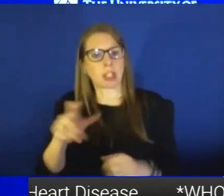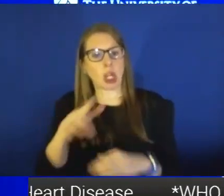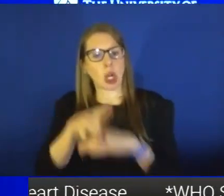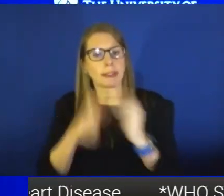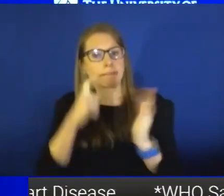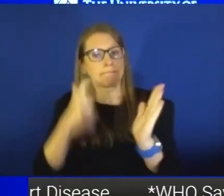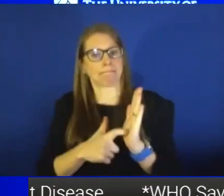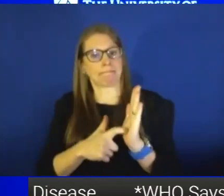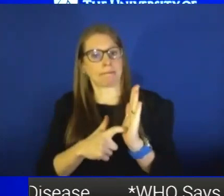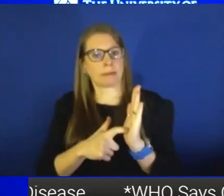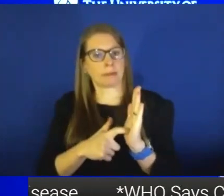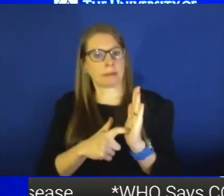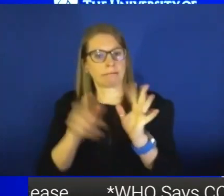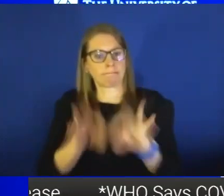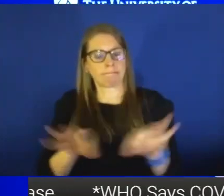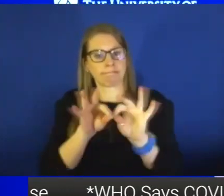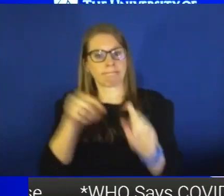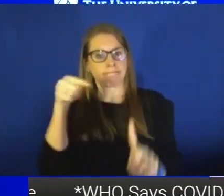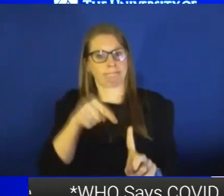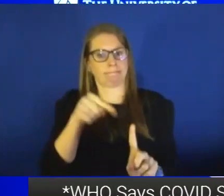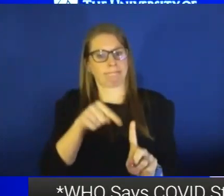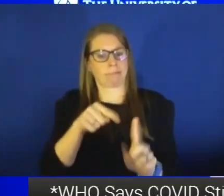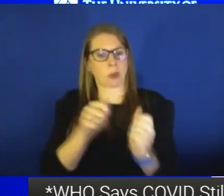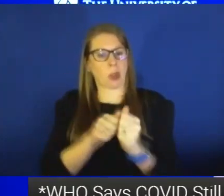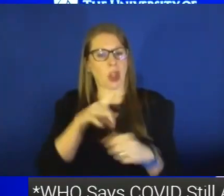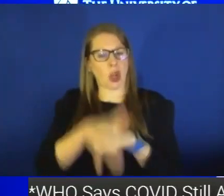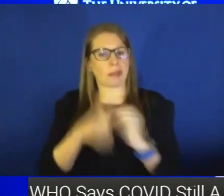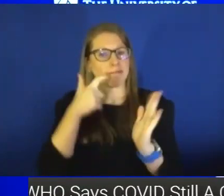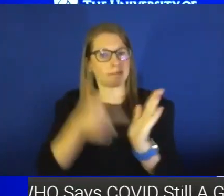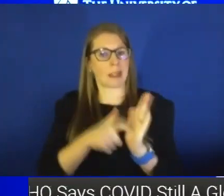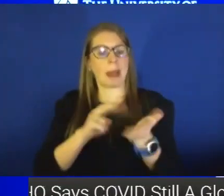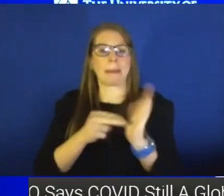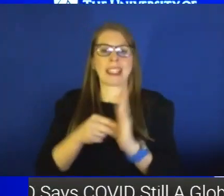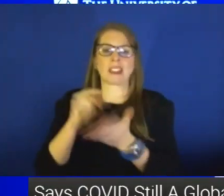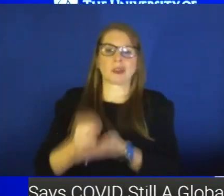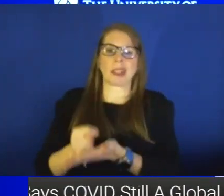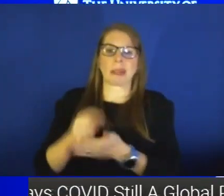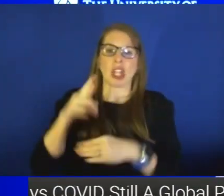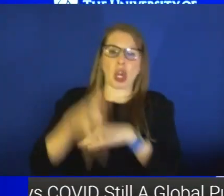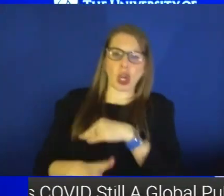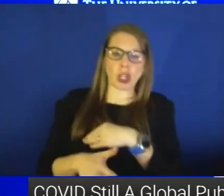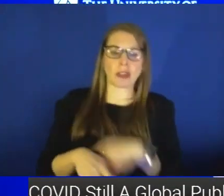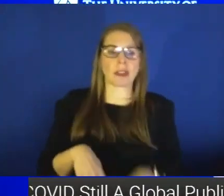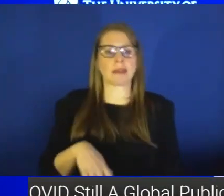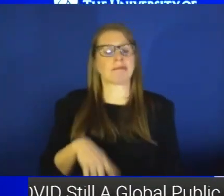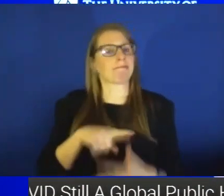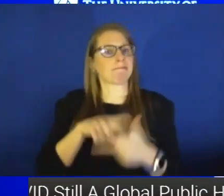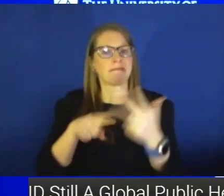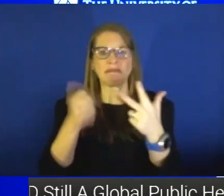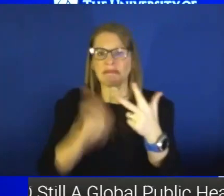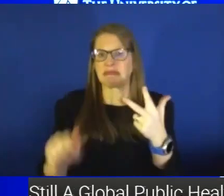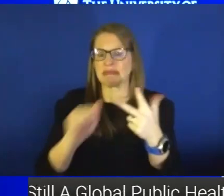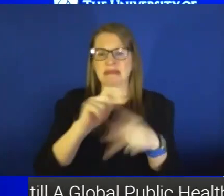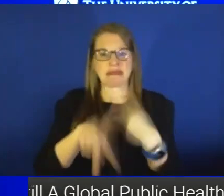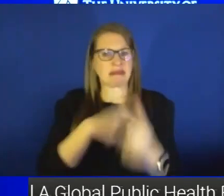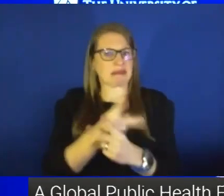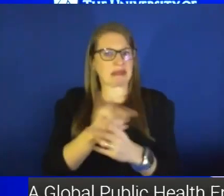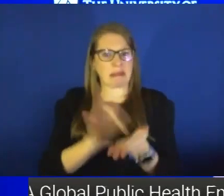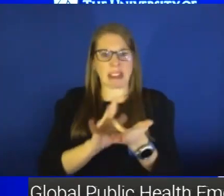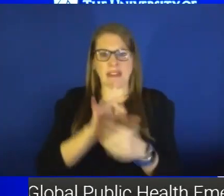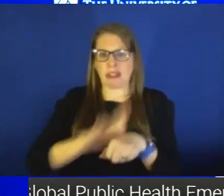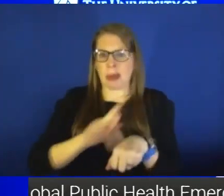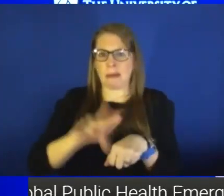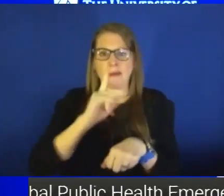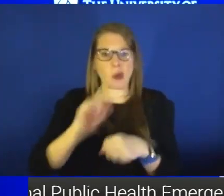what is the key with early identification? It's getting treatment early, whether it's Paxlovid, Molnupiravir, Remdesivir, the monoclonal antibodies. So I think that's important.